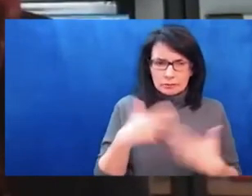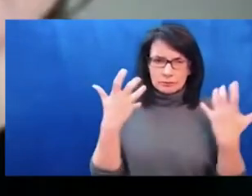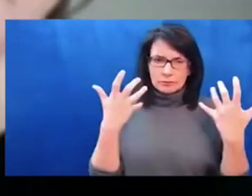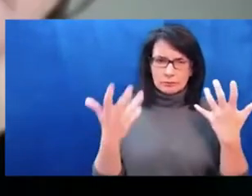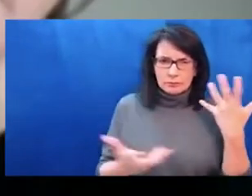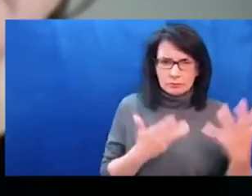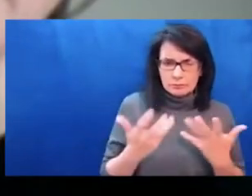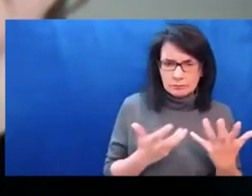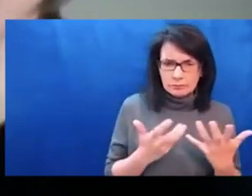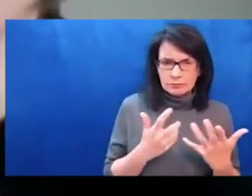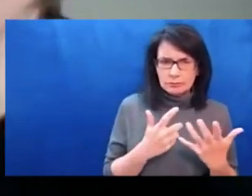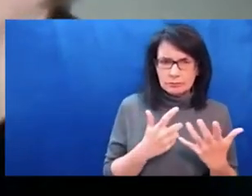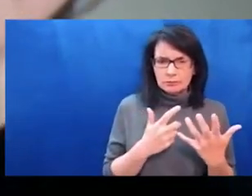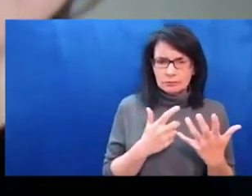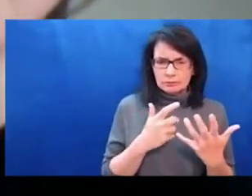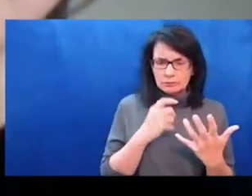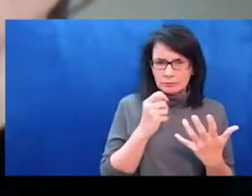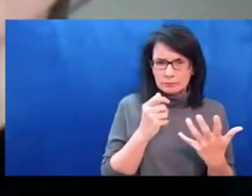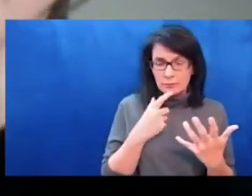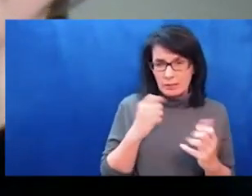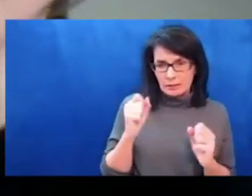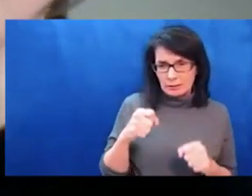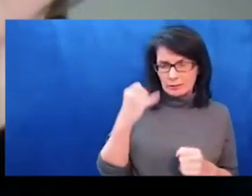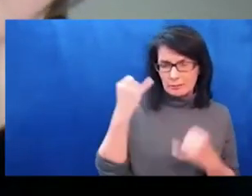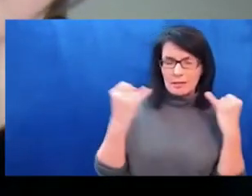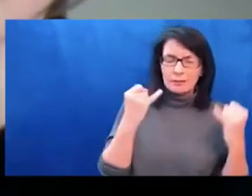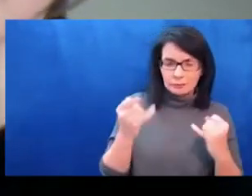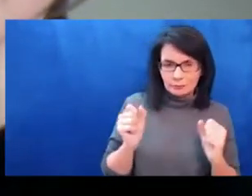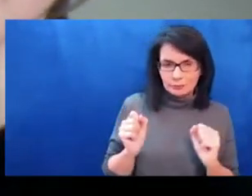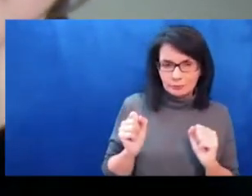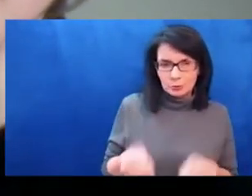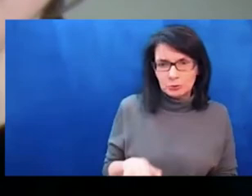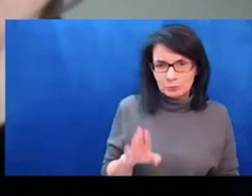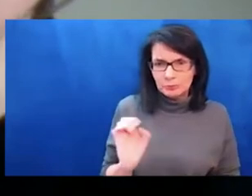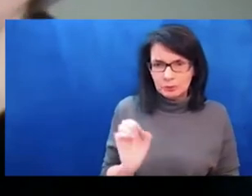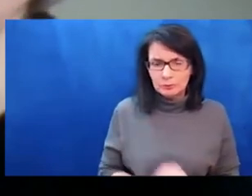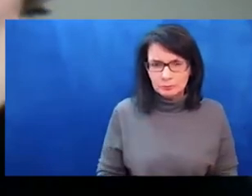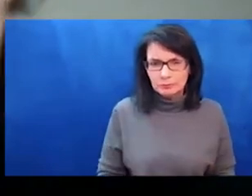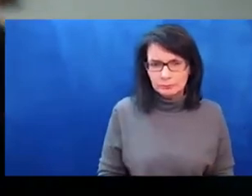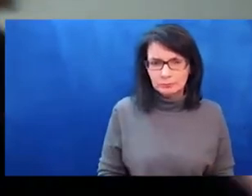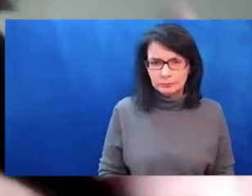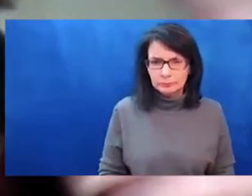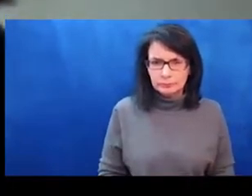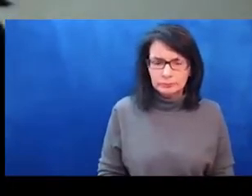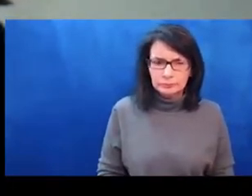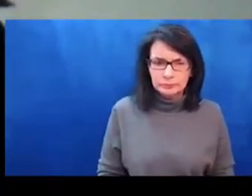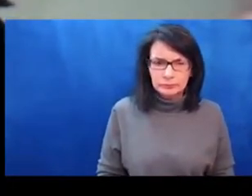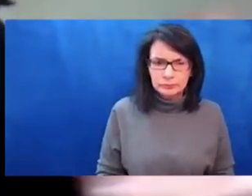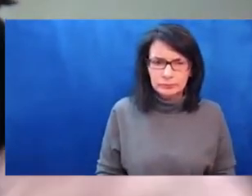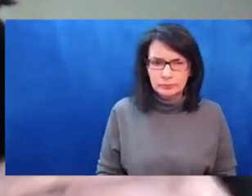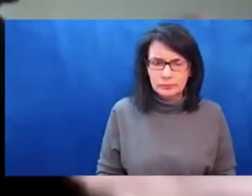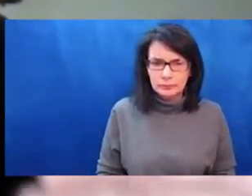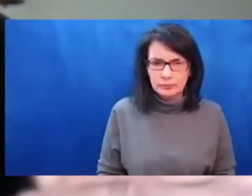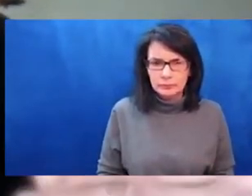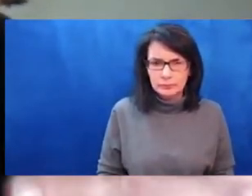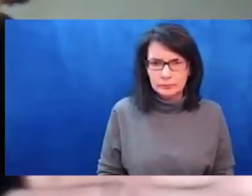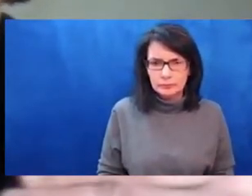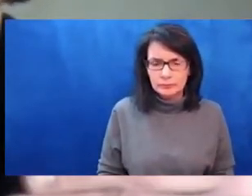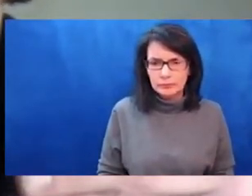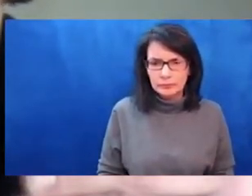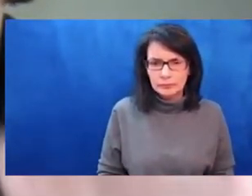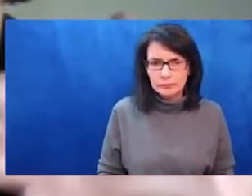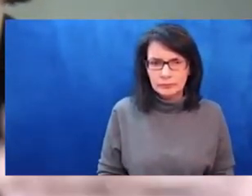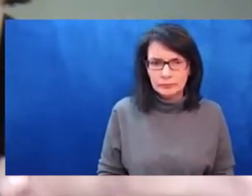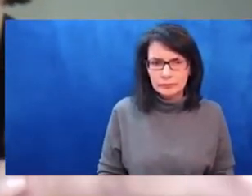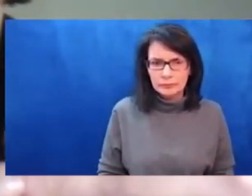kind of what's going on around you. So, and you think you're kind of in your safe little house, it's